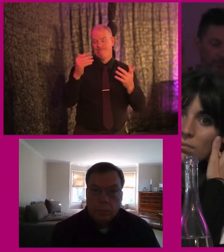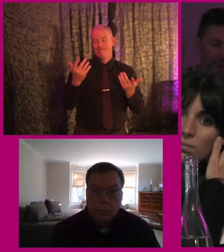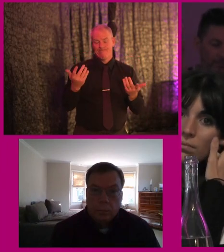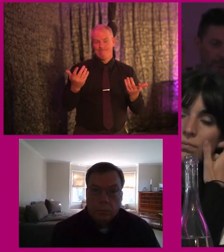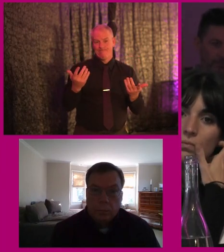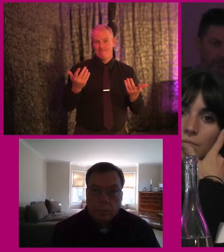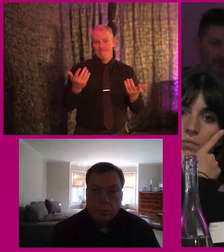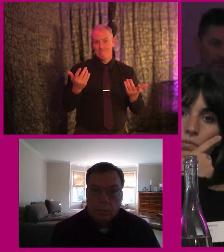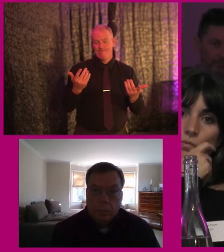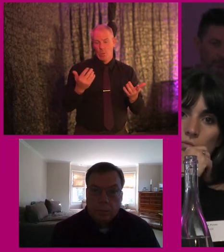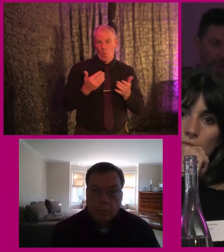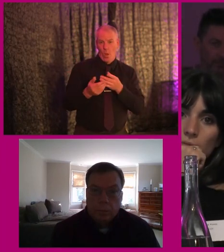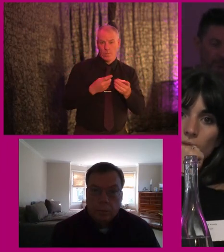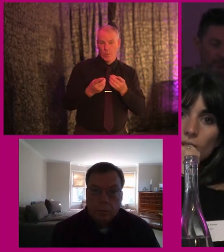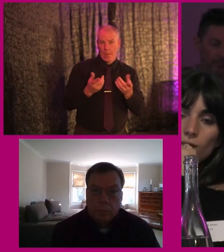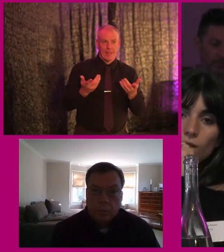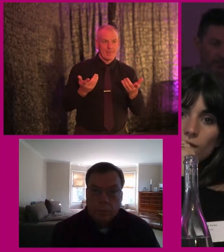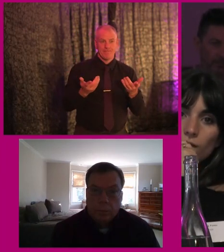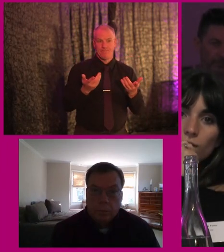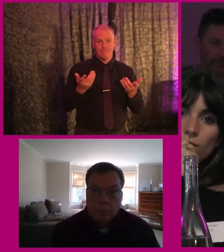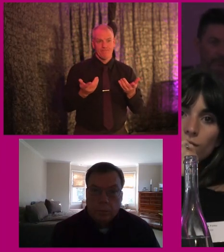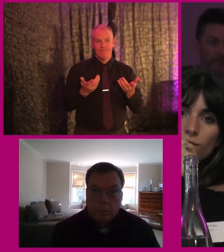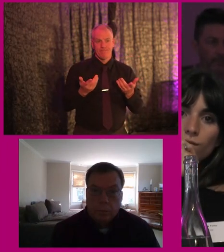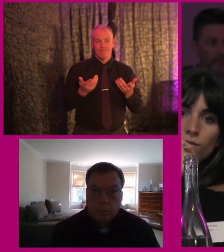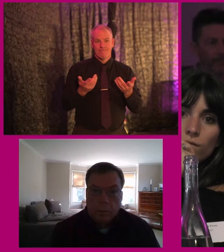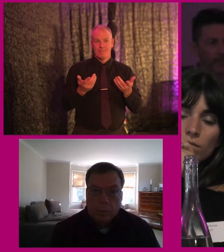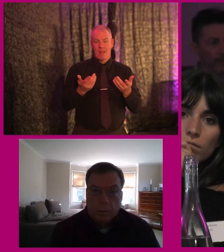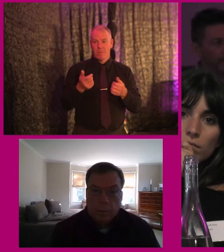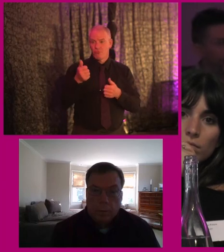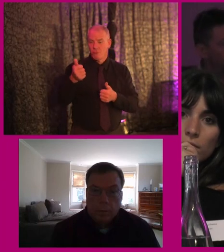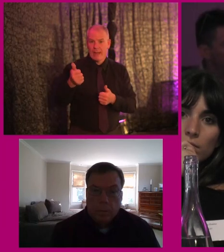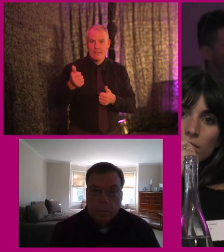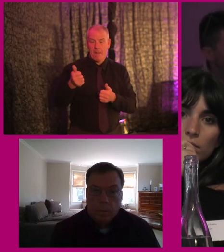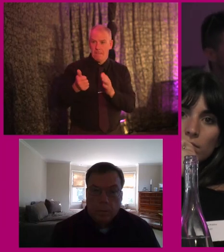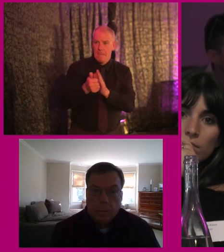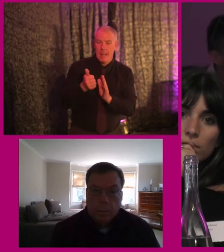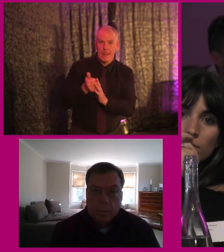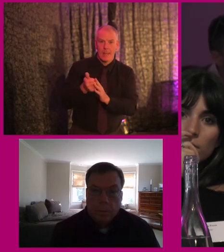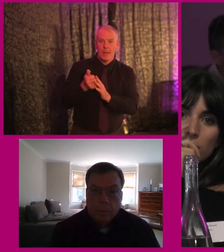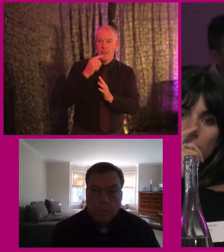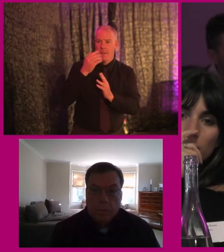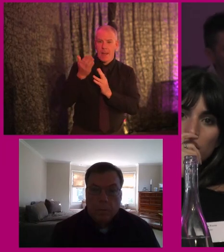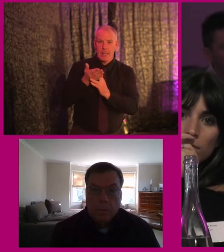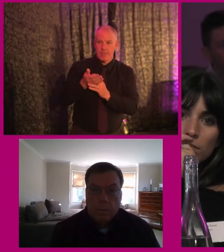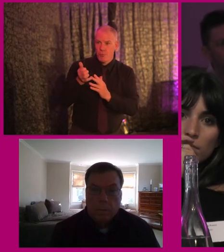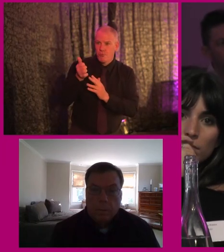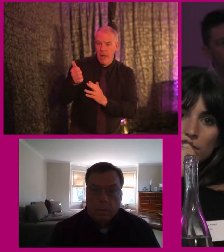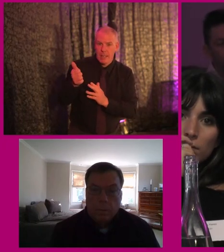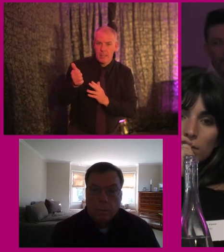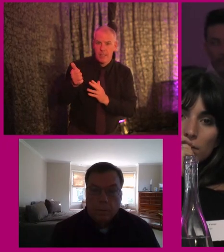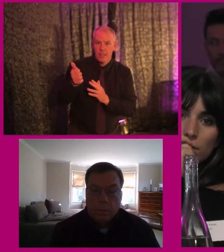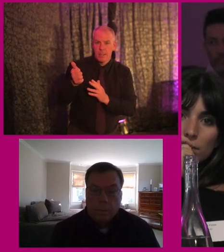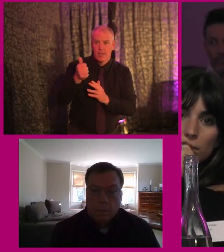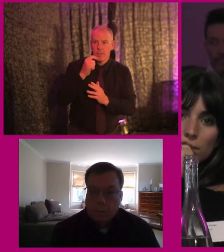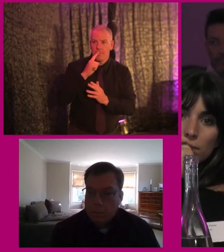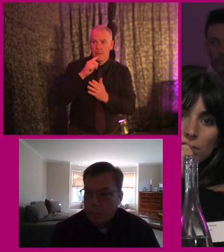of, of, of, uh, of note in terms of their accessibility or usability are somewhat orphaned and potentially unusable